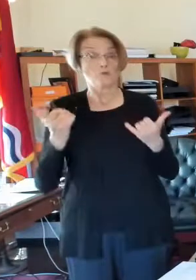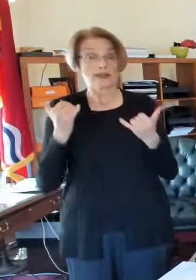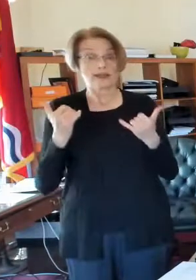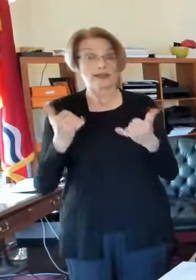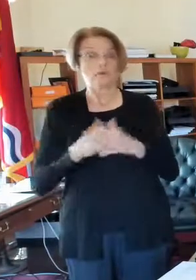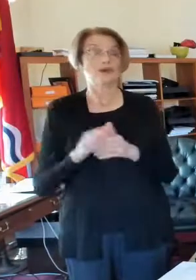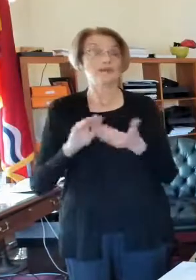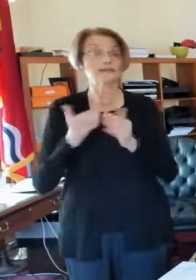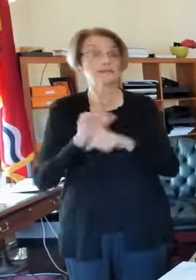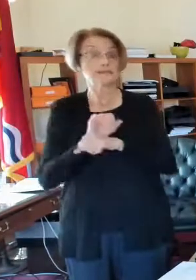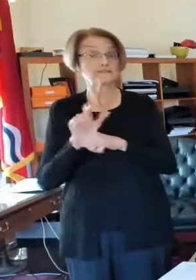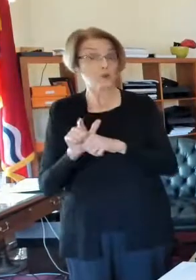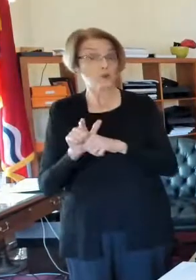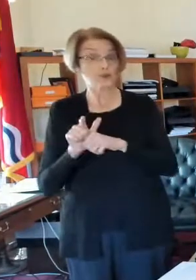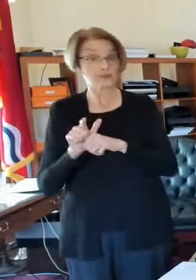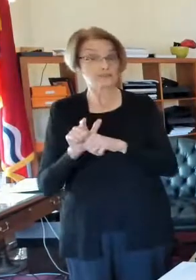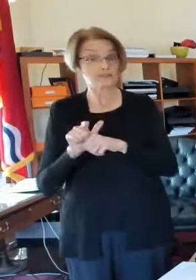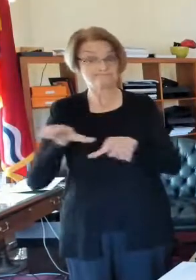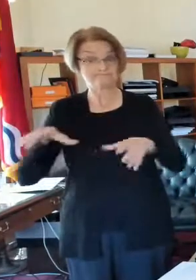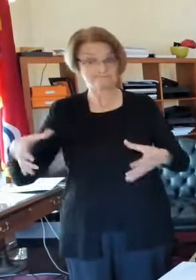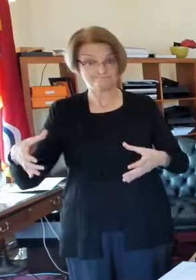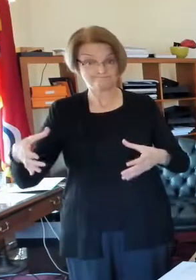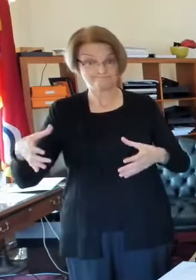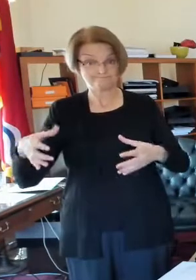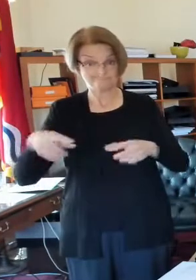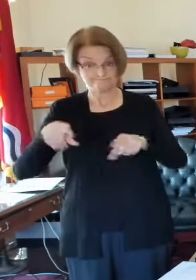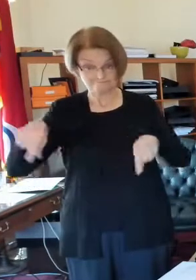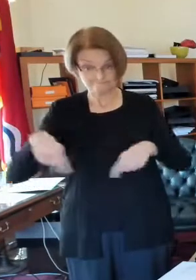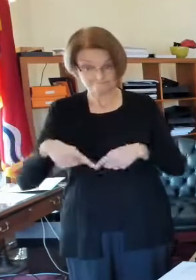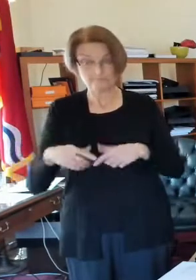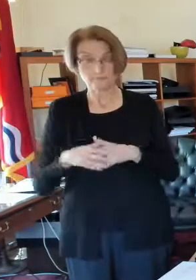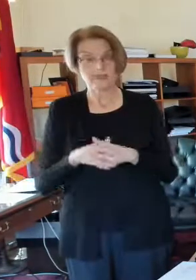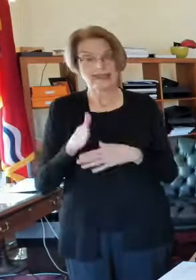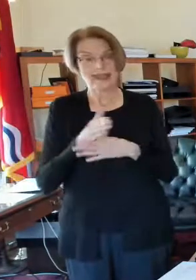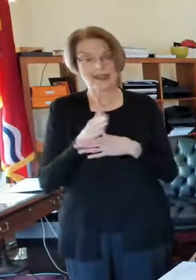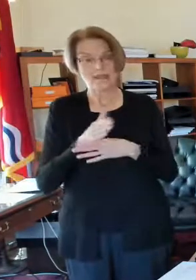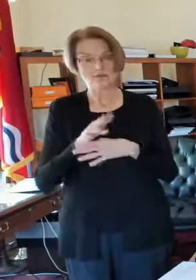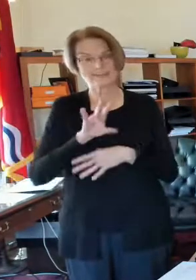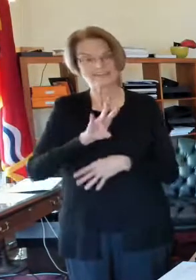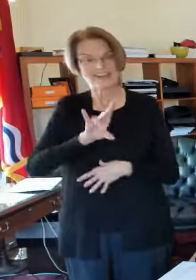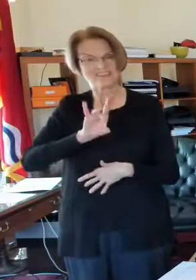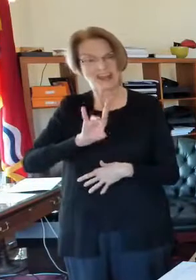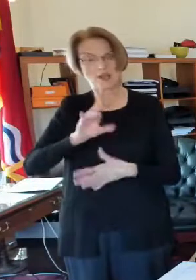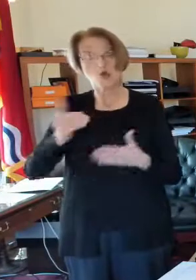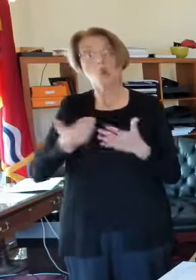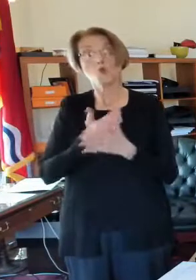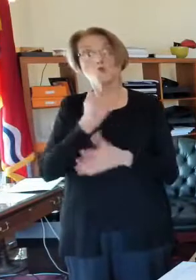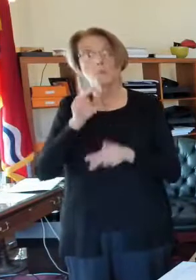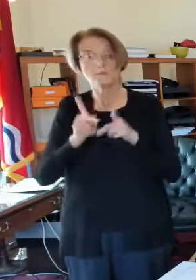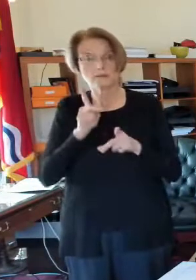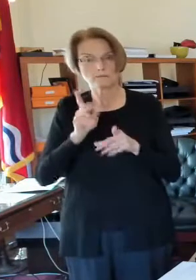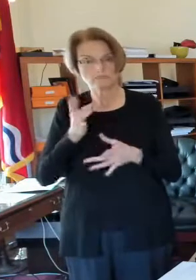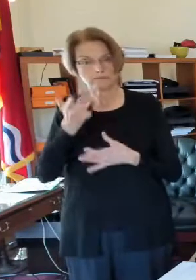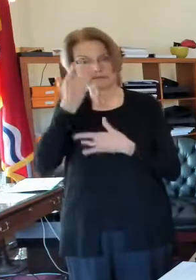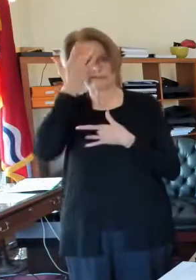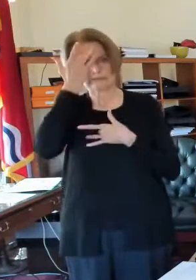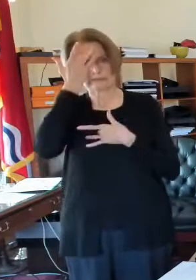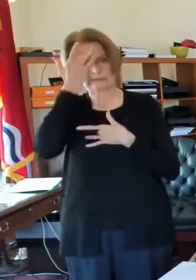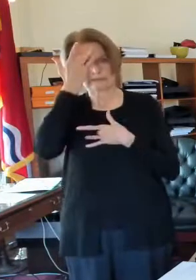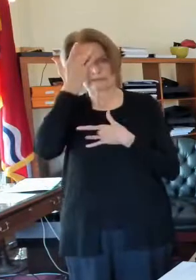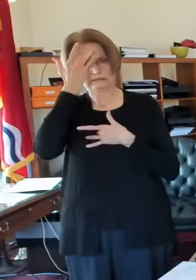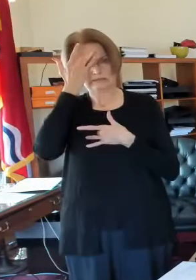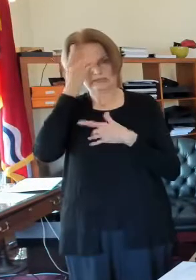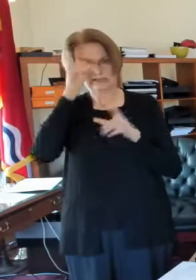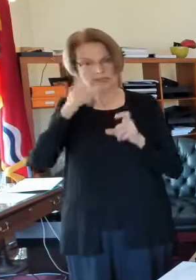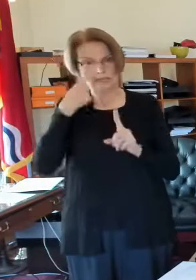the city of St. Louis is averaging 78 cases, new cases, new positive